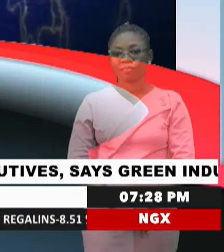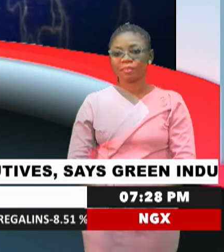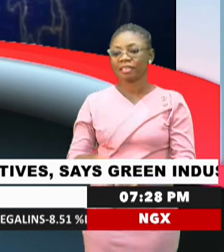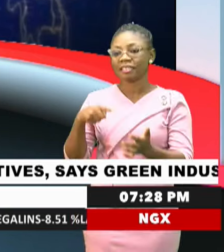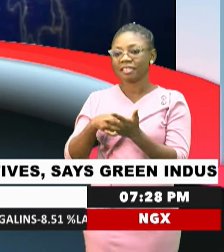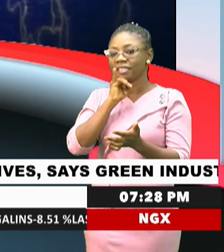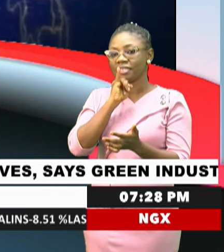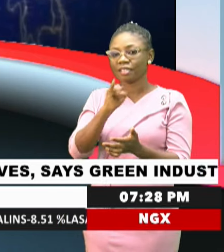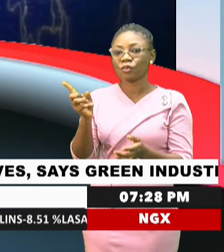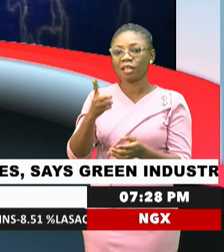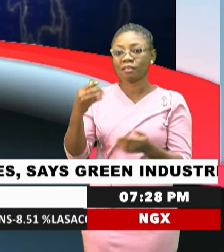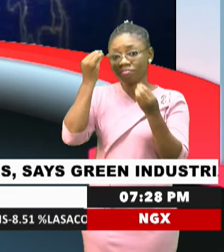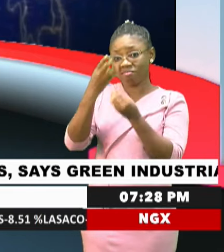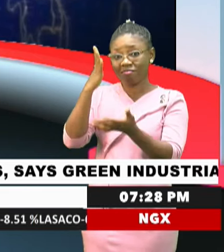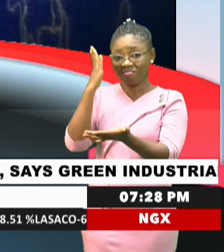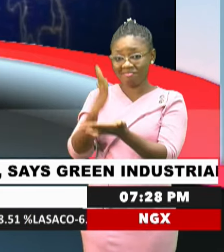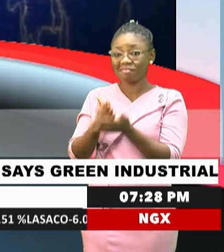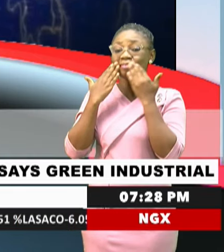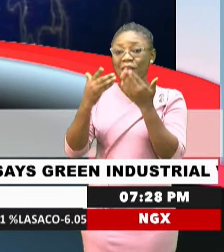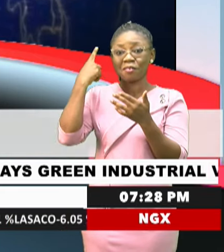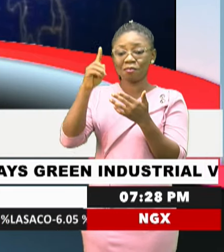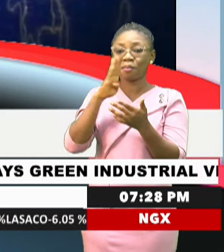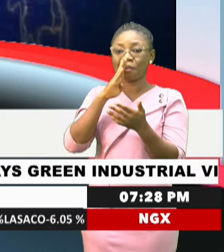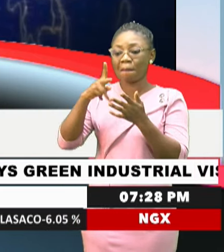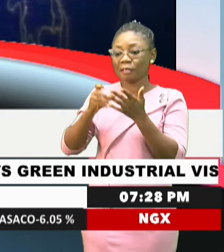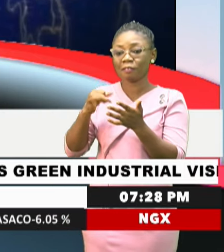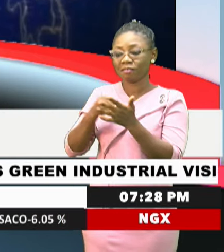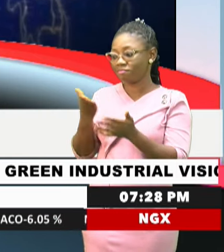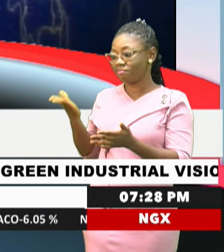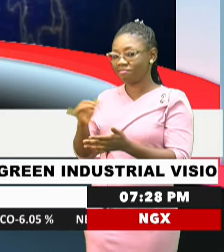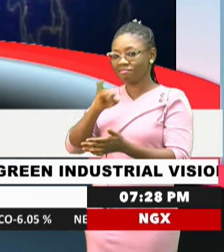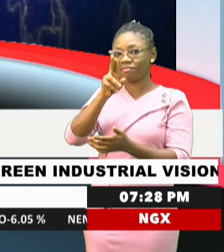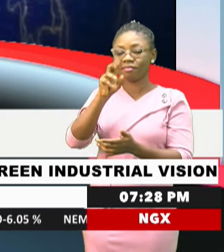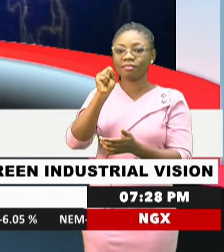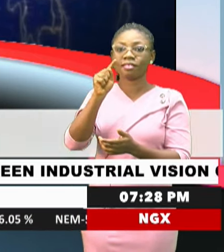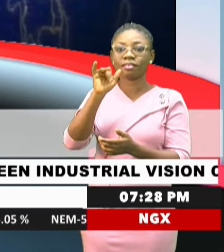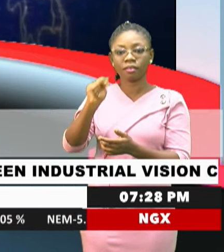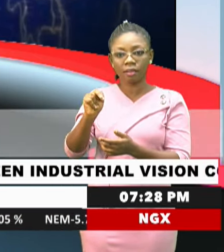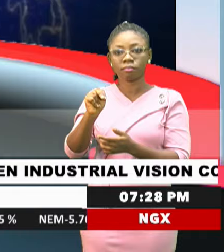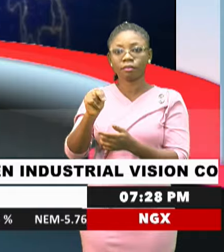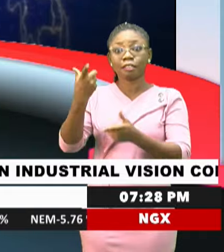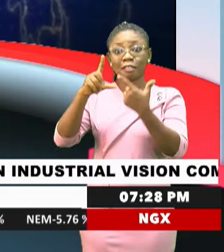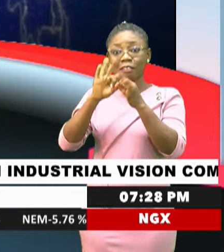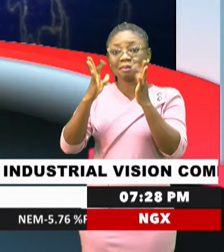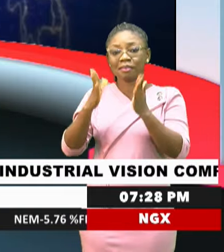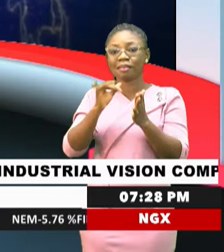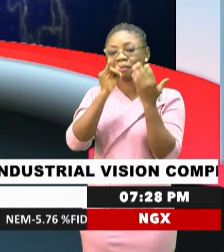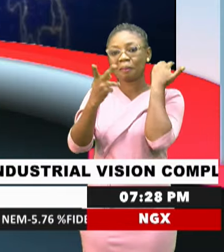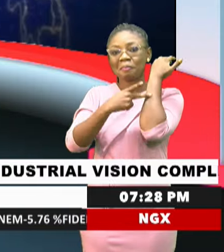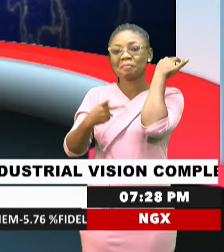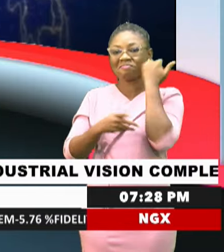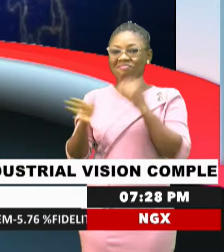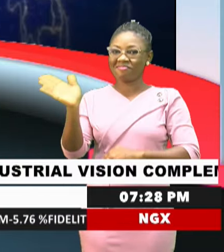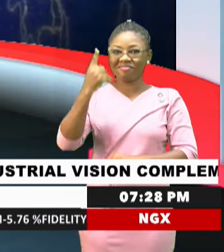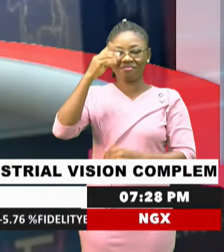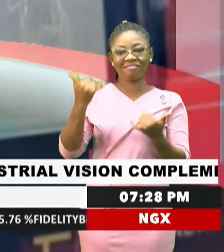This is where the news ends. Thank you so much for being a part of it. My name is Justin Bemuye and Precious Seminar has been the Sign Language Interpreter. say